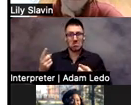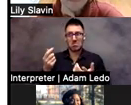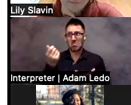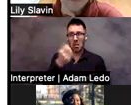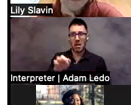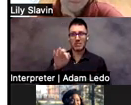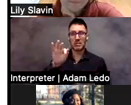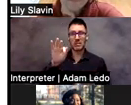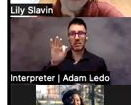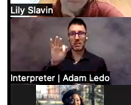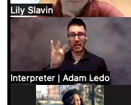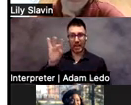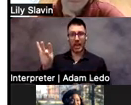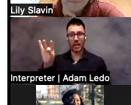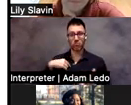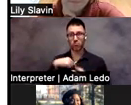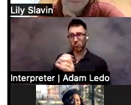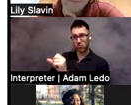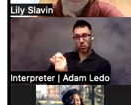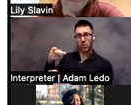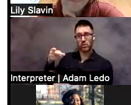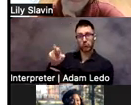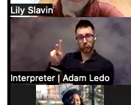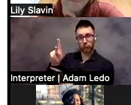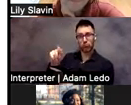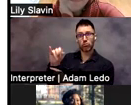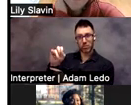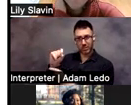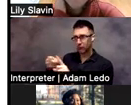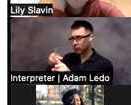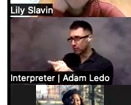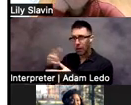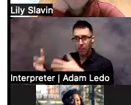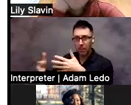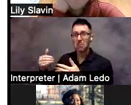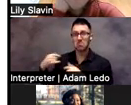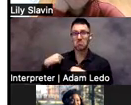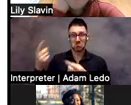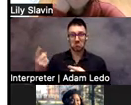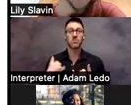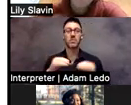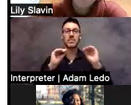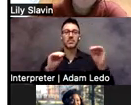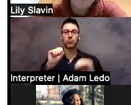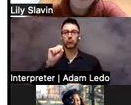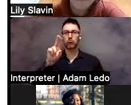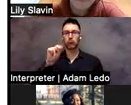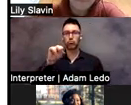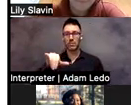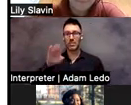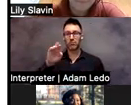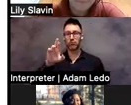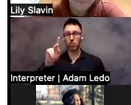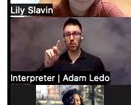I first started at Perkins. So now I'm teaching at SUNY Brockport. I'm a Distinguished Service Professor in the